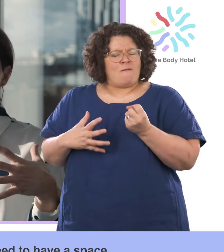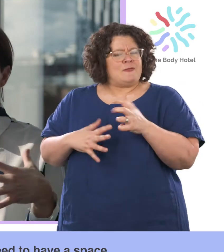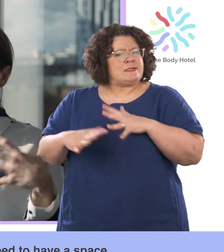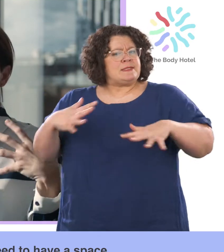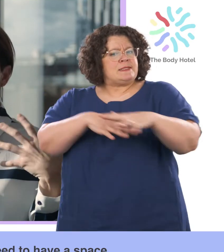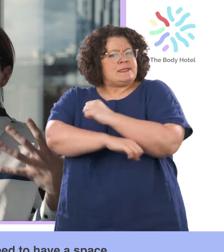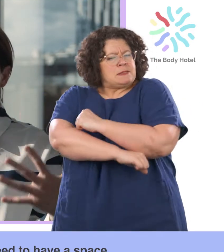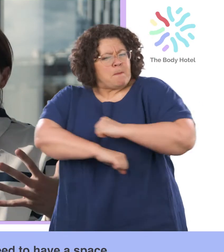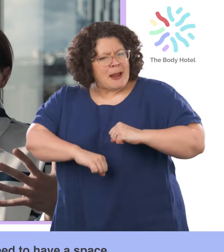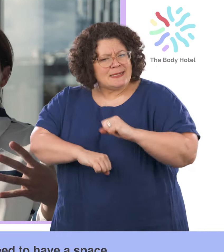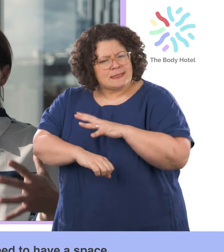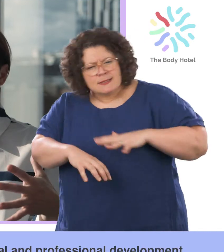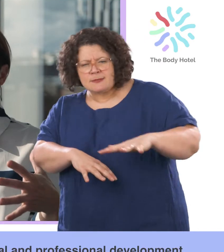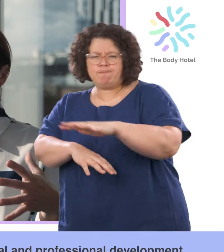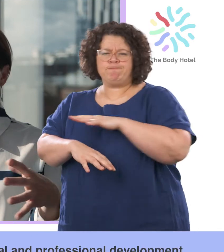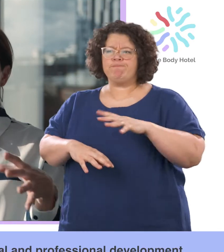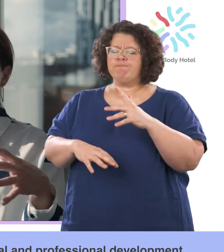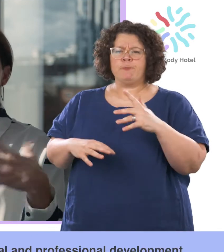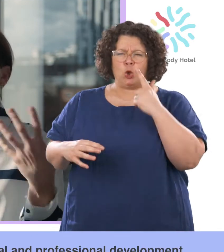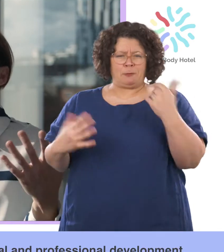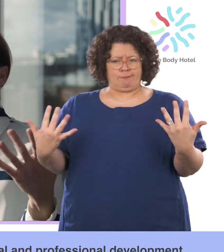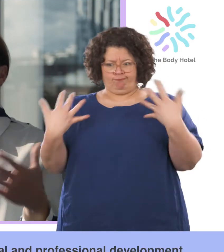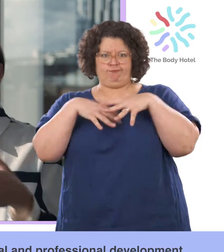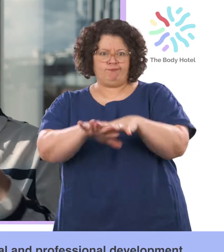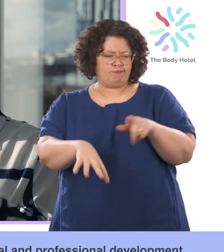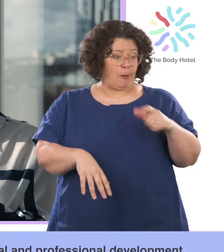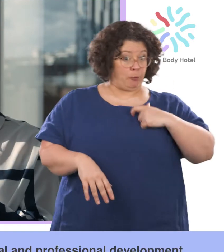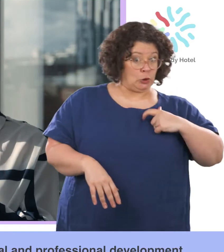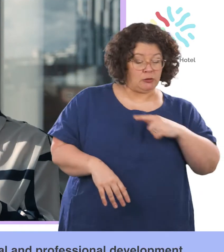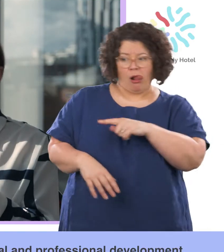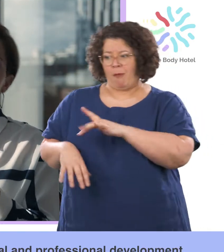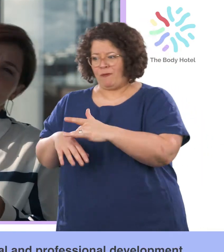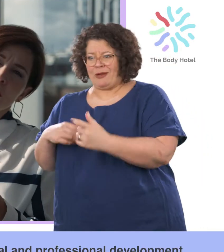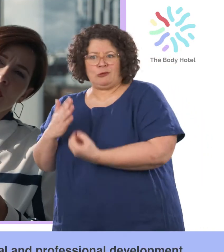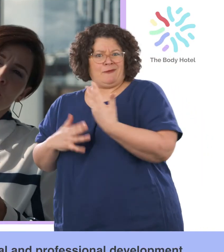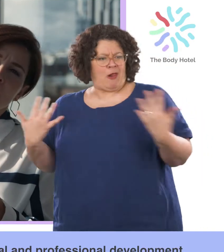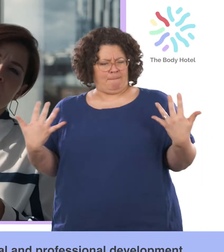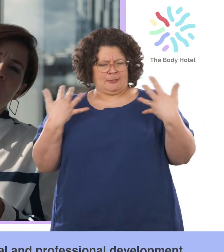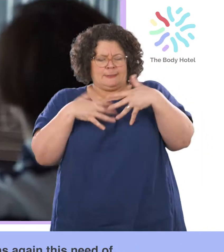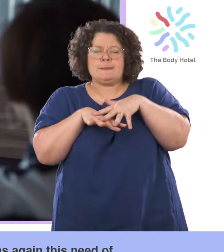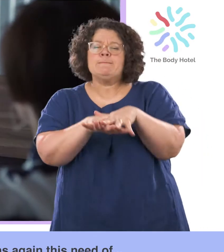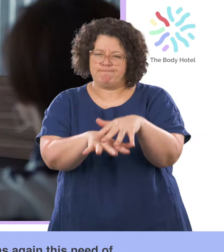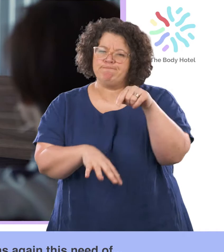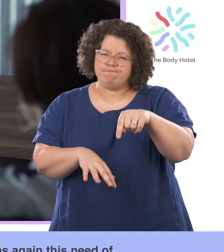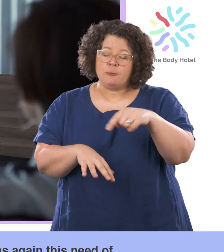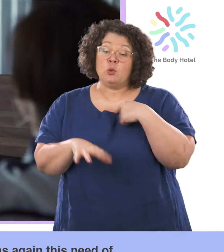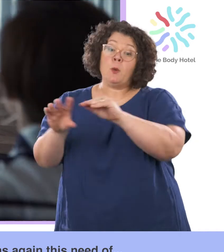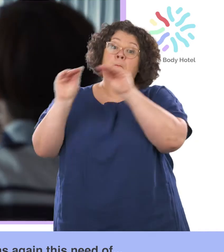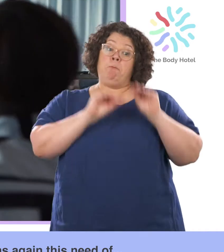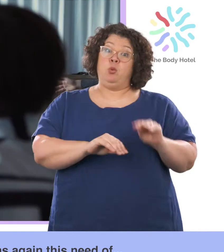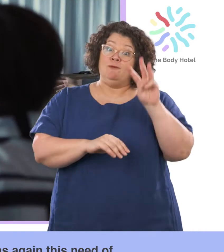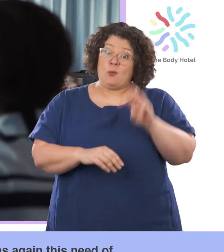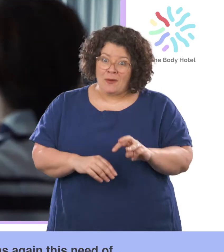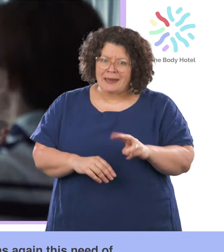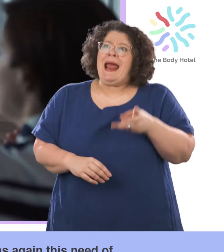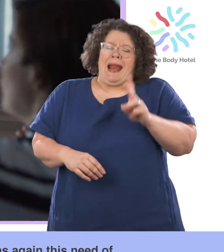need to have a space where it would be a hybrid between personal and professional development. When I moved to Wales there